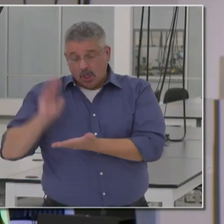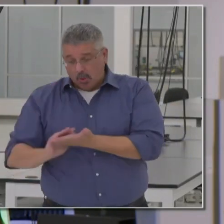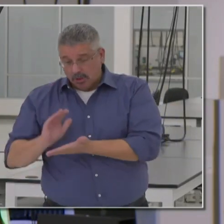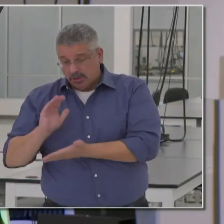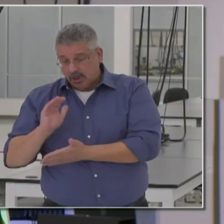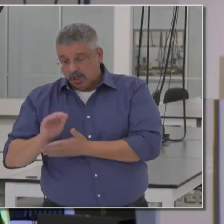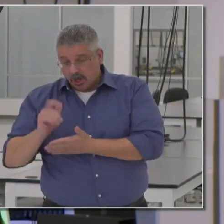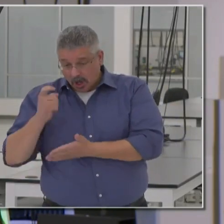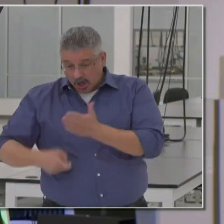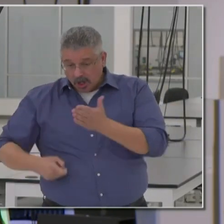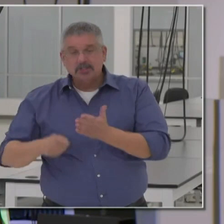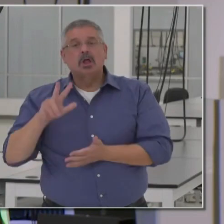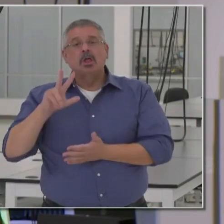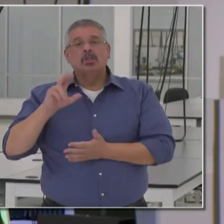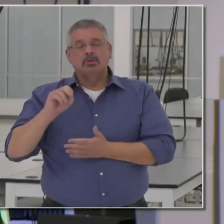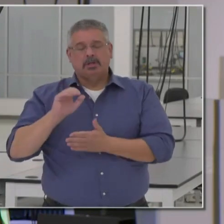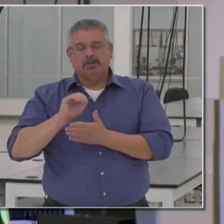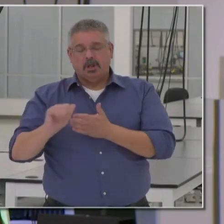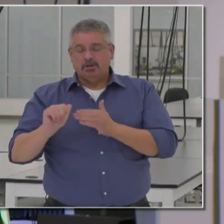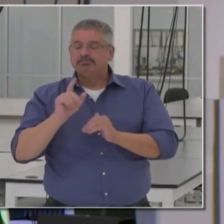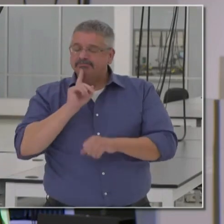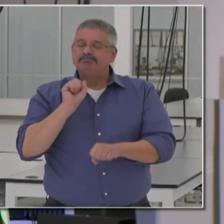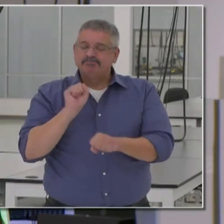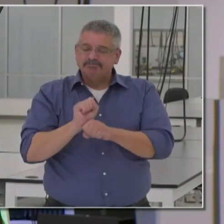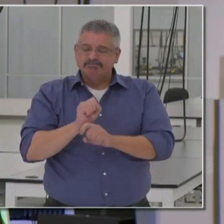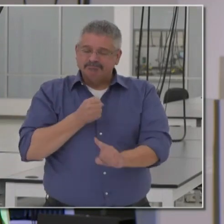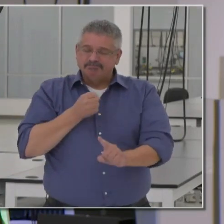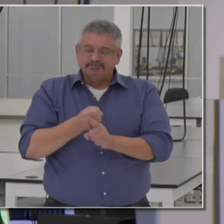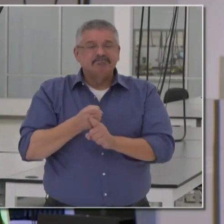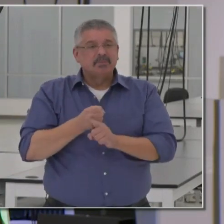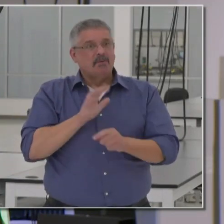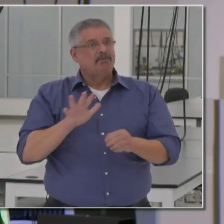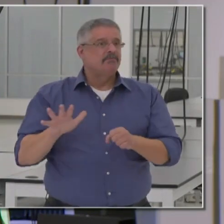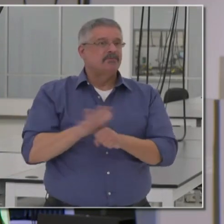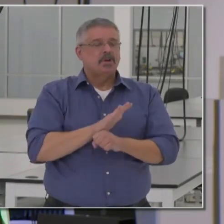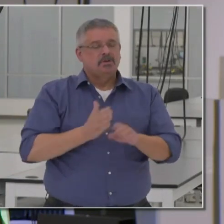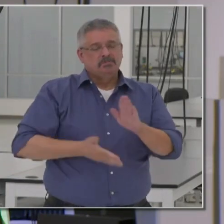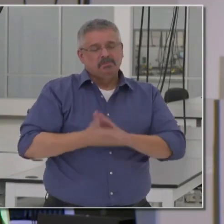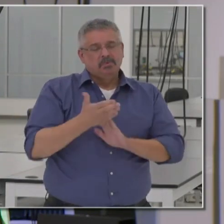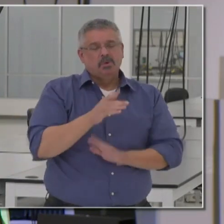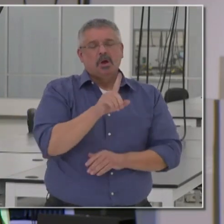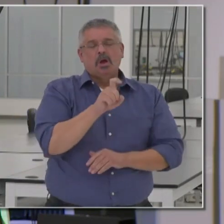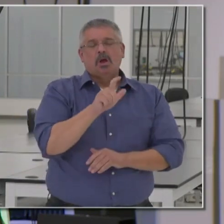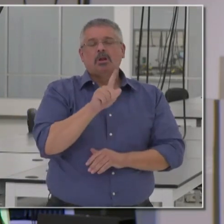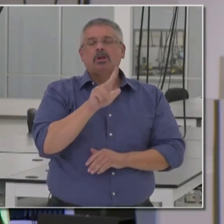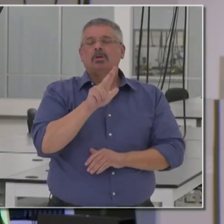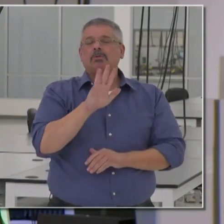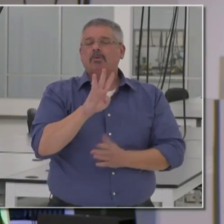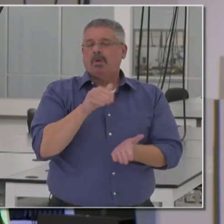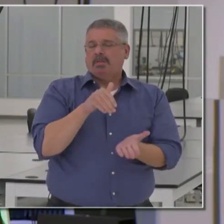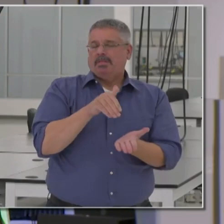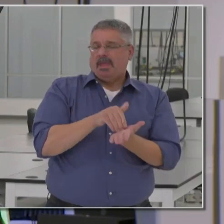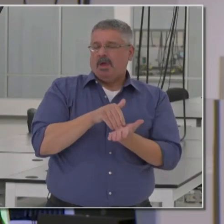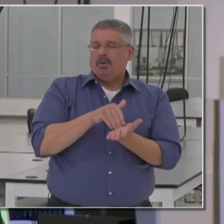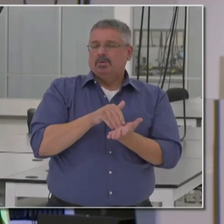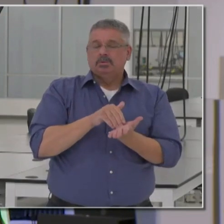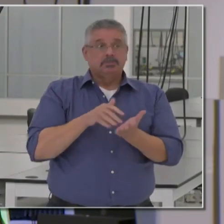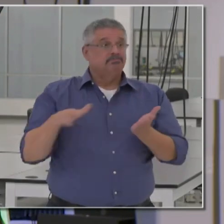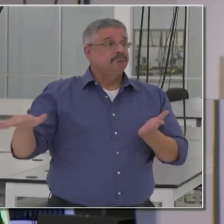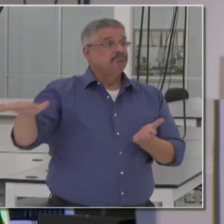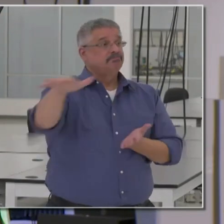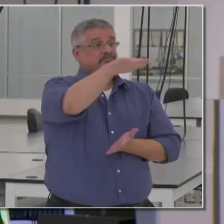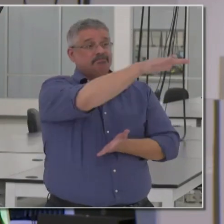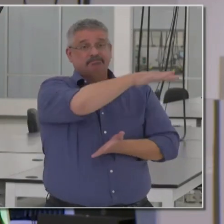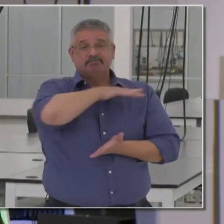$30.78 when we get this lab fully operational. 134,000 gross square feet